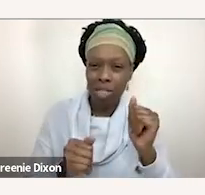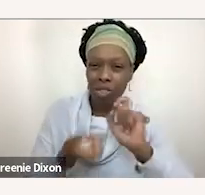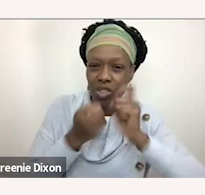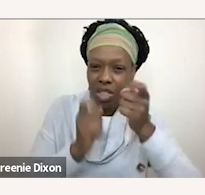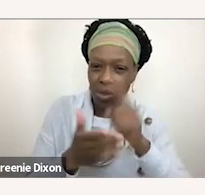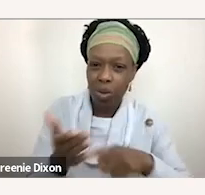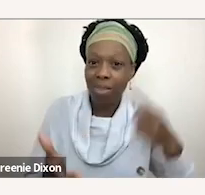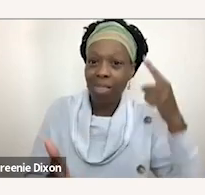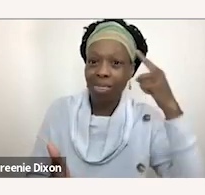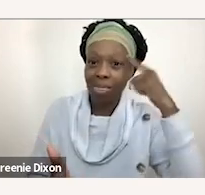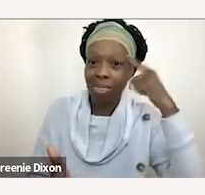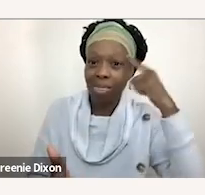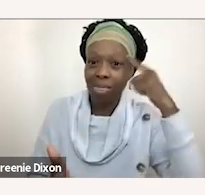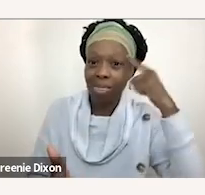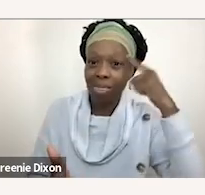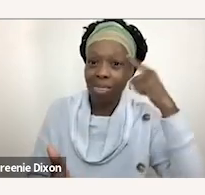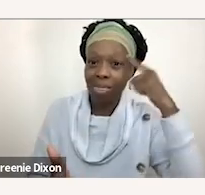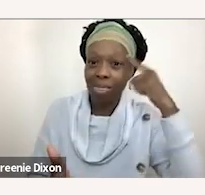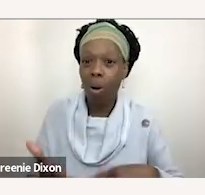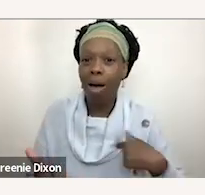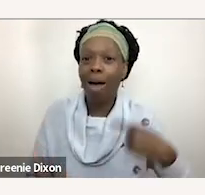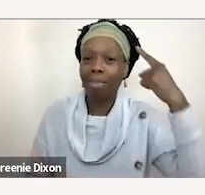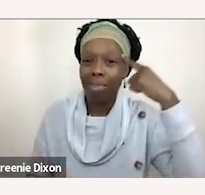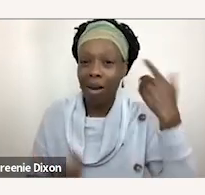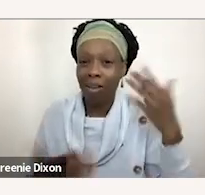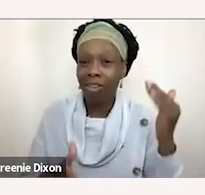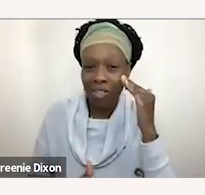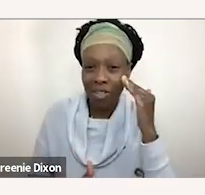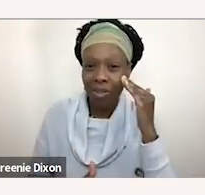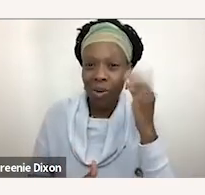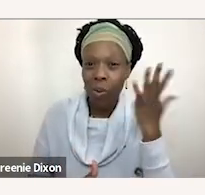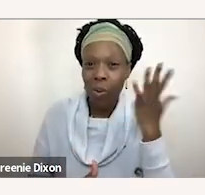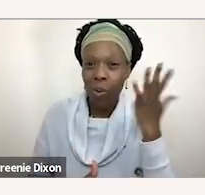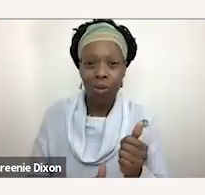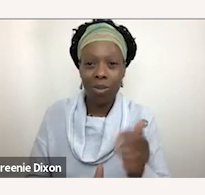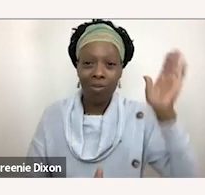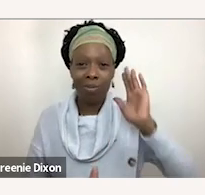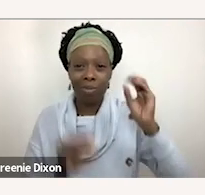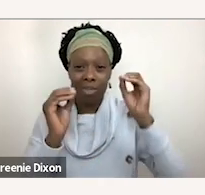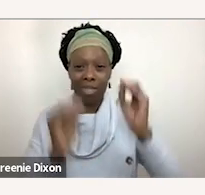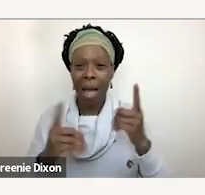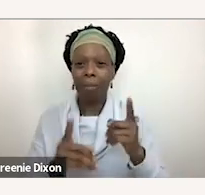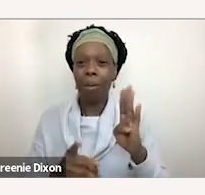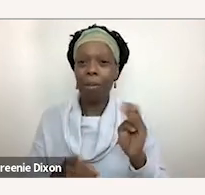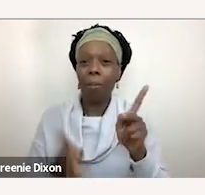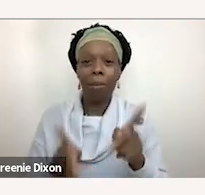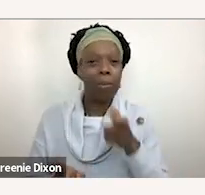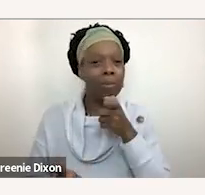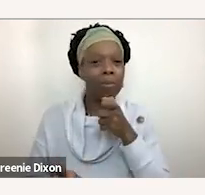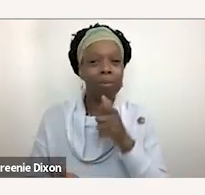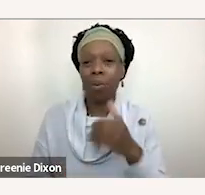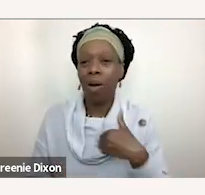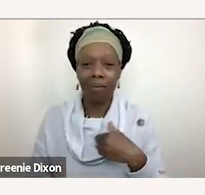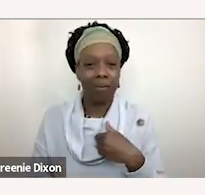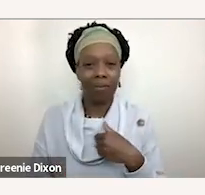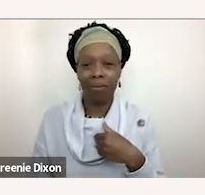mostly because a lot of that teaching was done by non-disabled people and now disabled people are kind of taking control